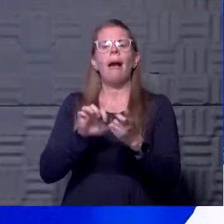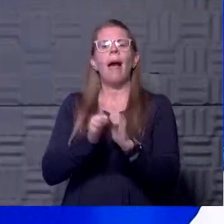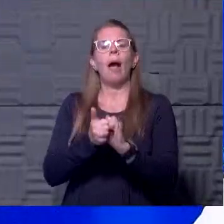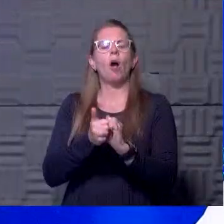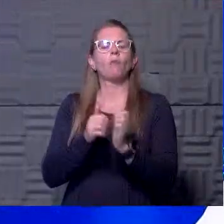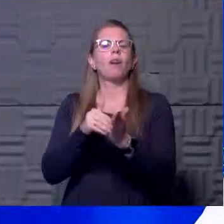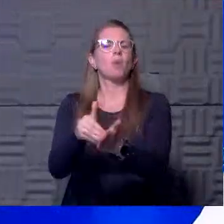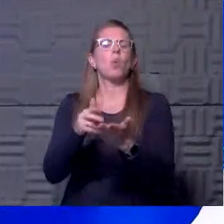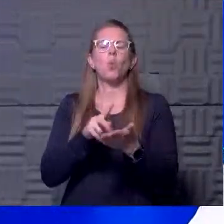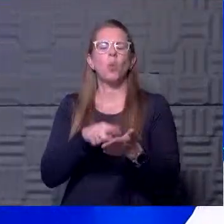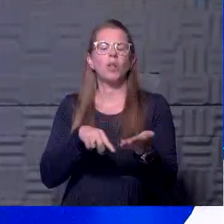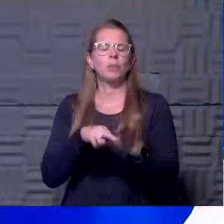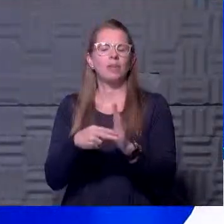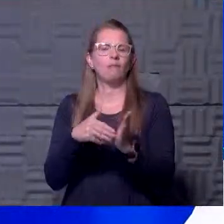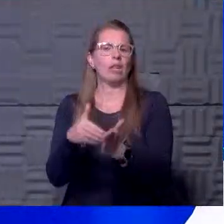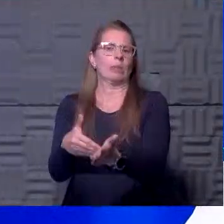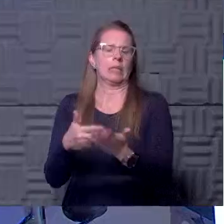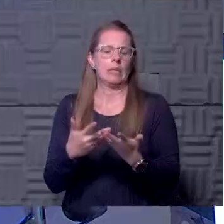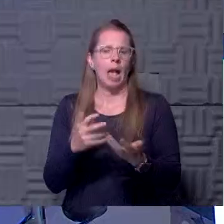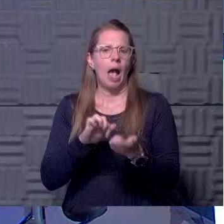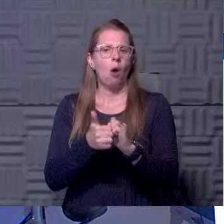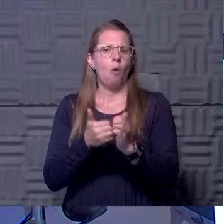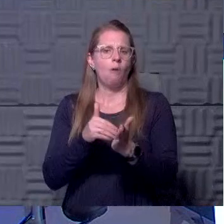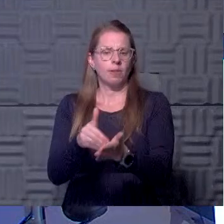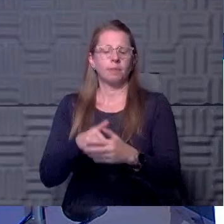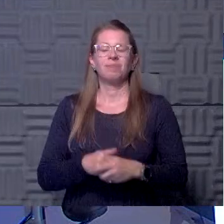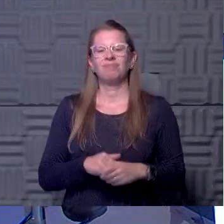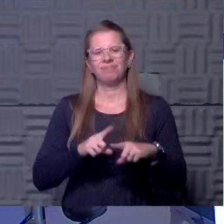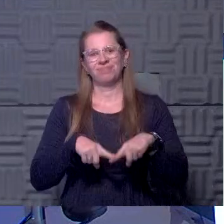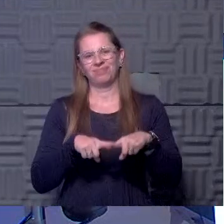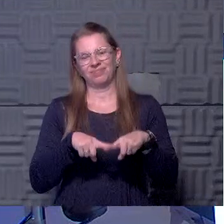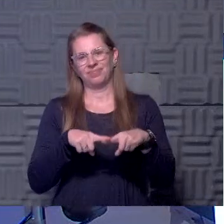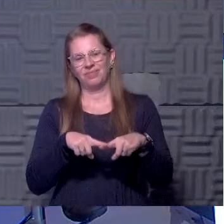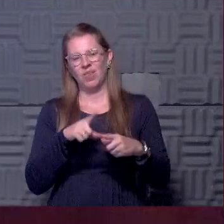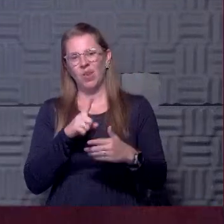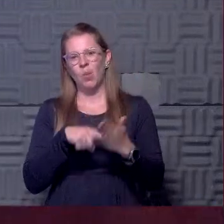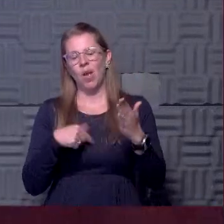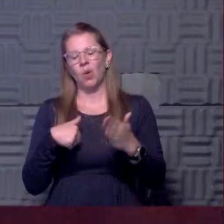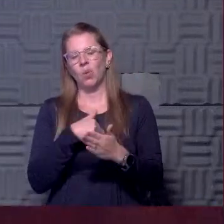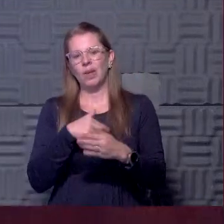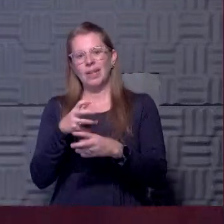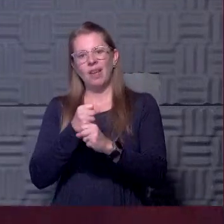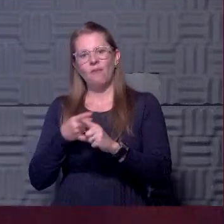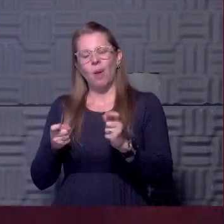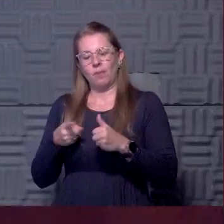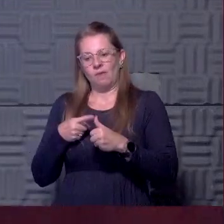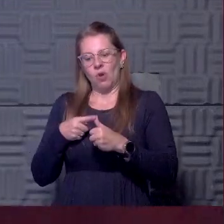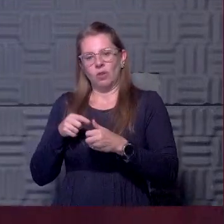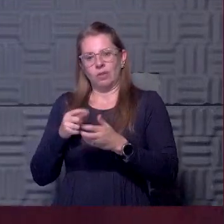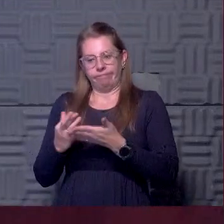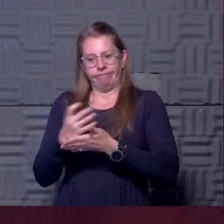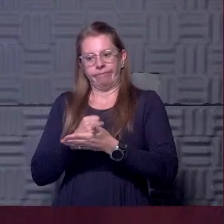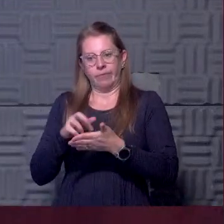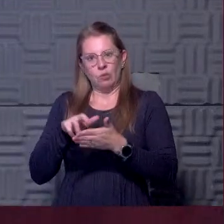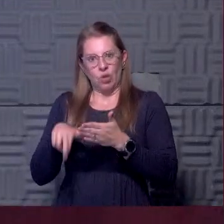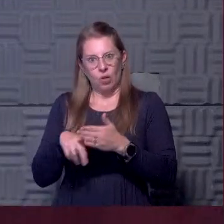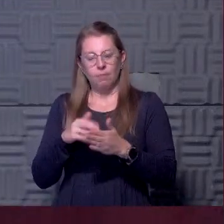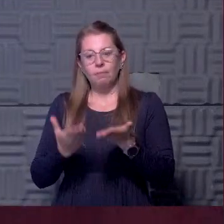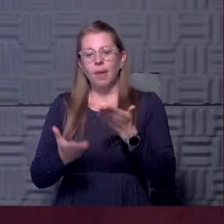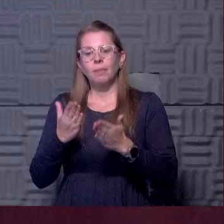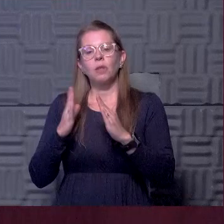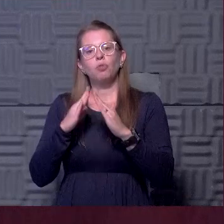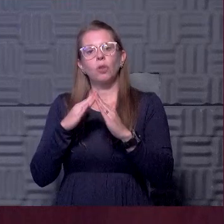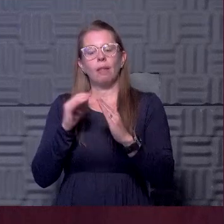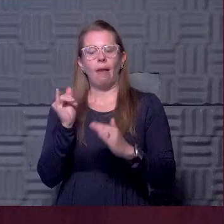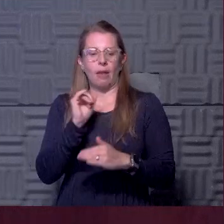that, what is that? What's the frequency? Uh, it's gonna depend. So it'll depend on what we see from these initial results. So if it's, um, maybe in communities like the